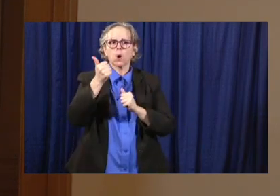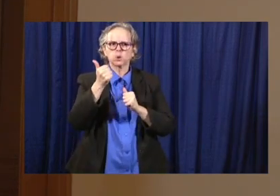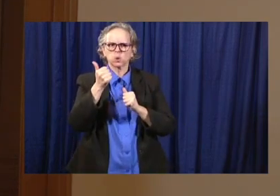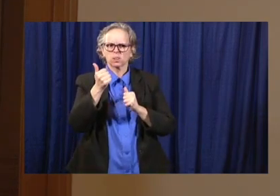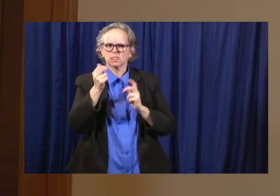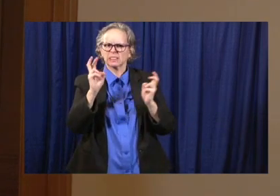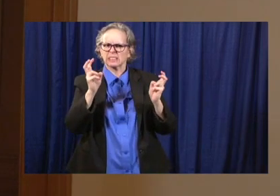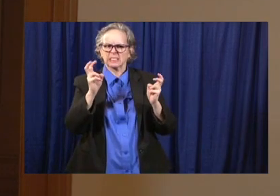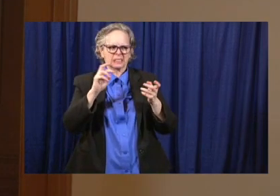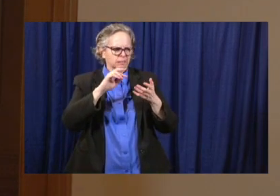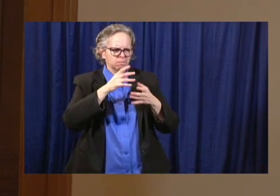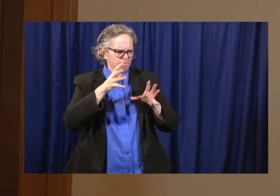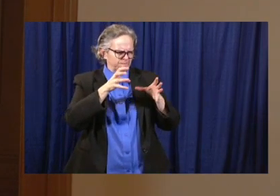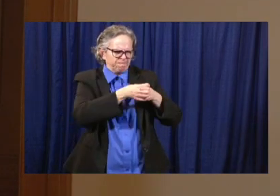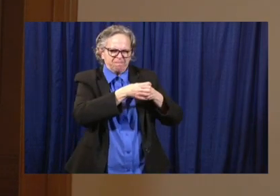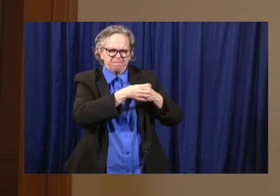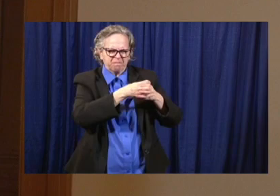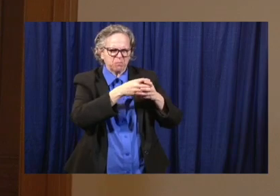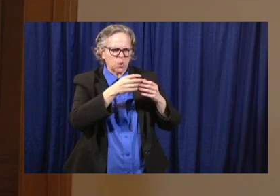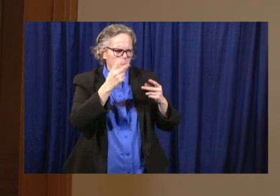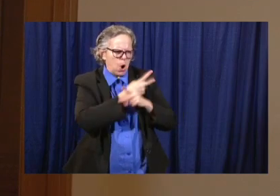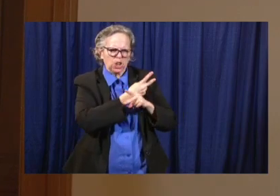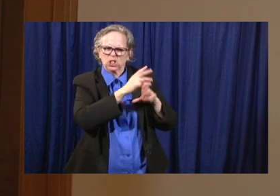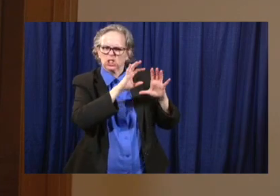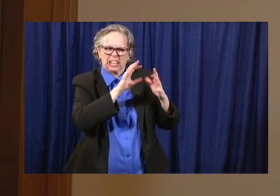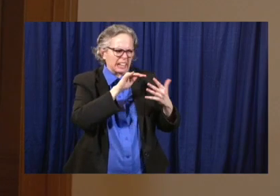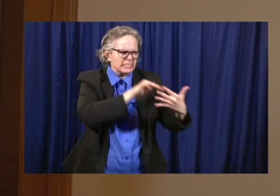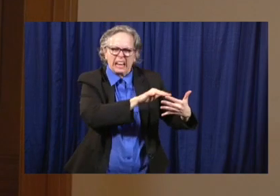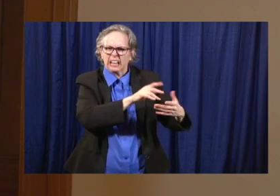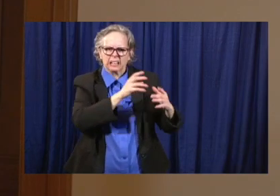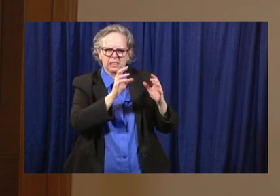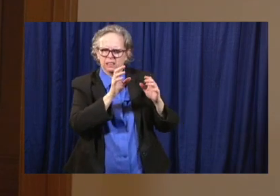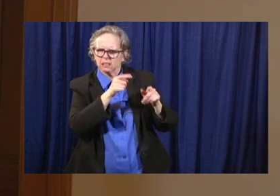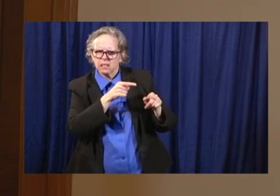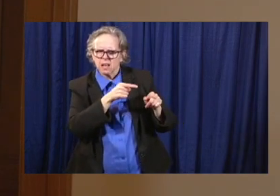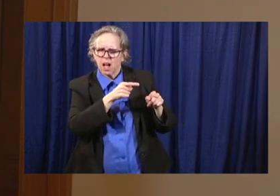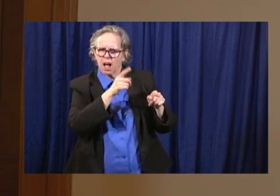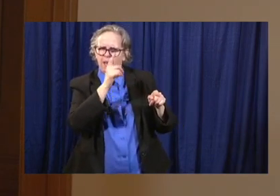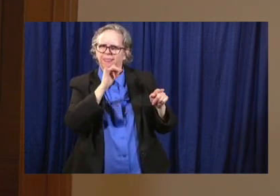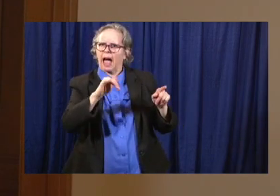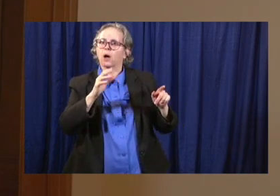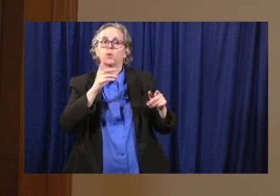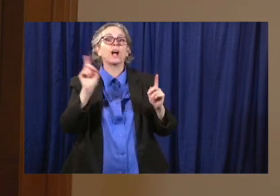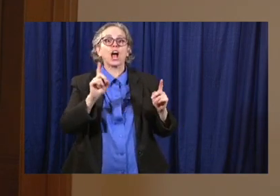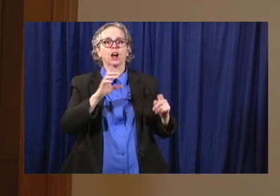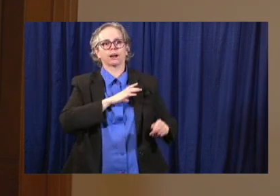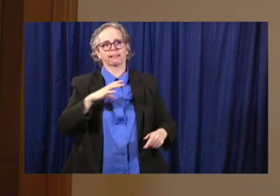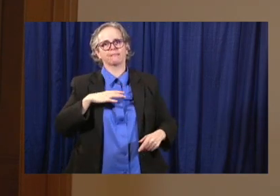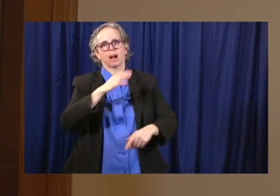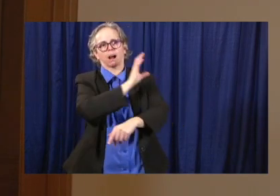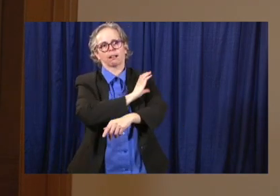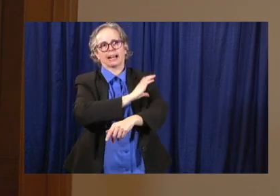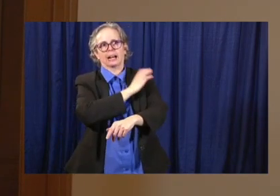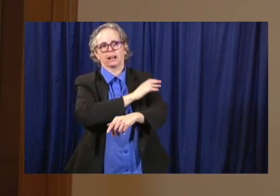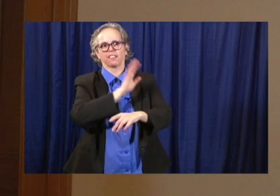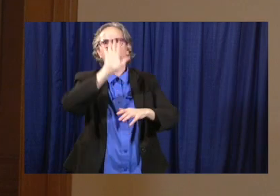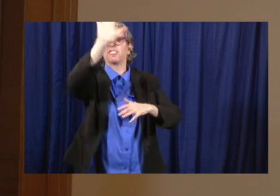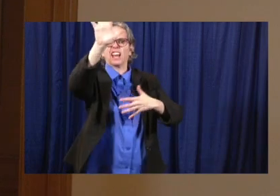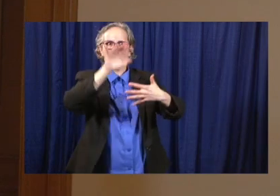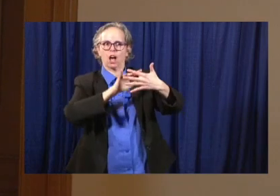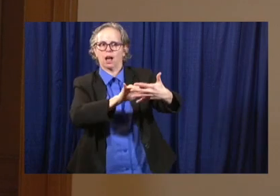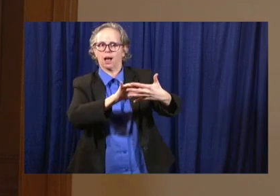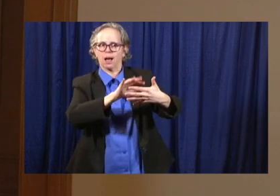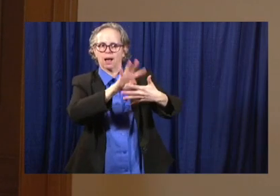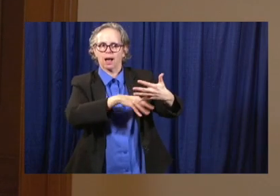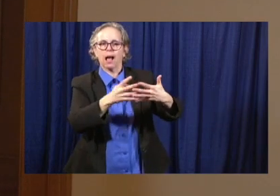conservative sort of Cleveland Clinic model originally and we look at some of the other modeling that is showing much